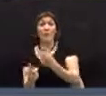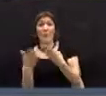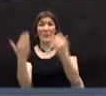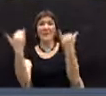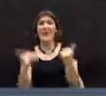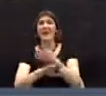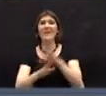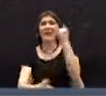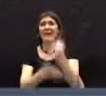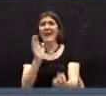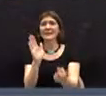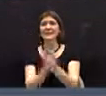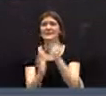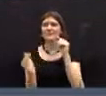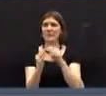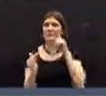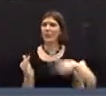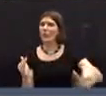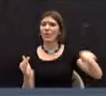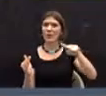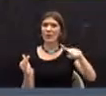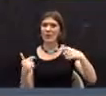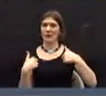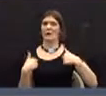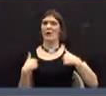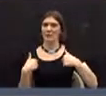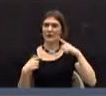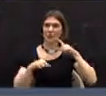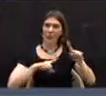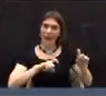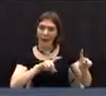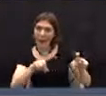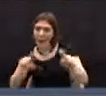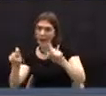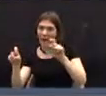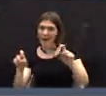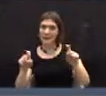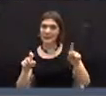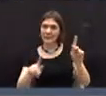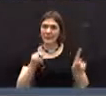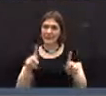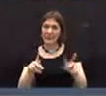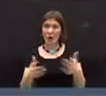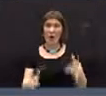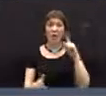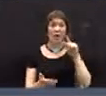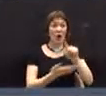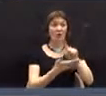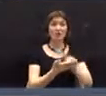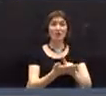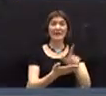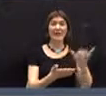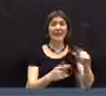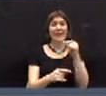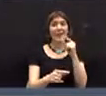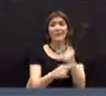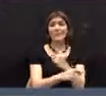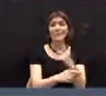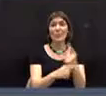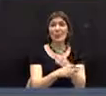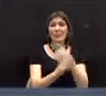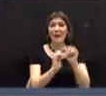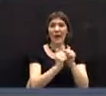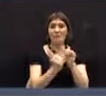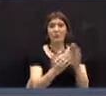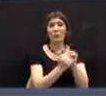sense upon what the population wants. We have heard from the attorney that it is not an appropriate use,